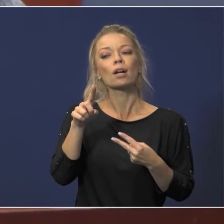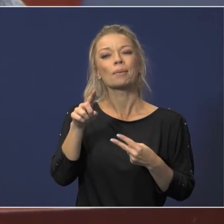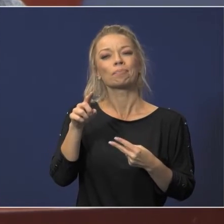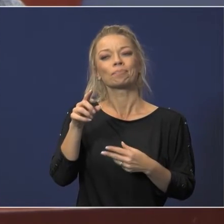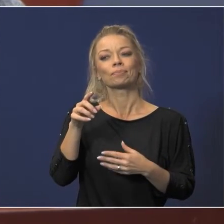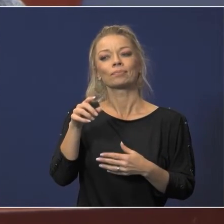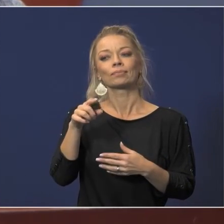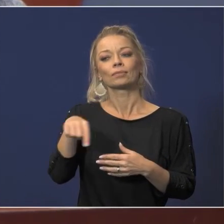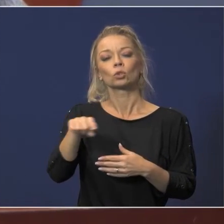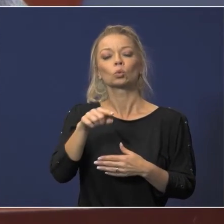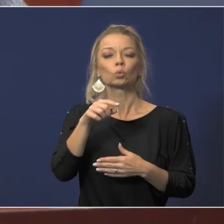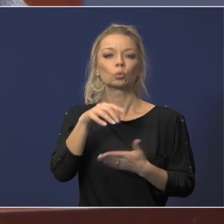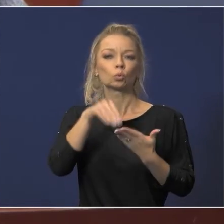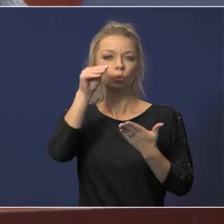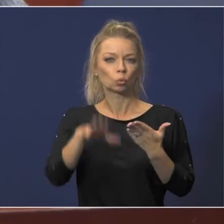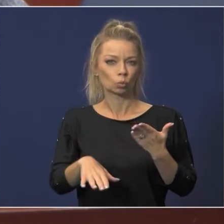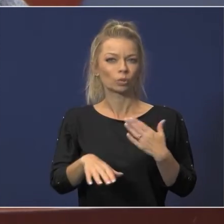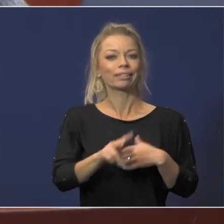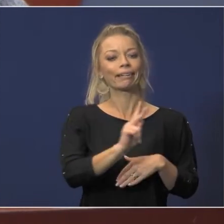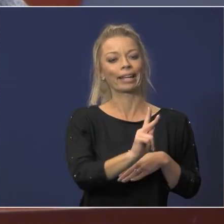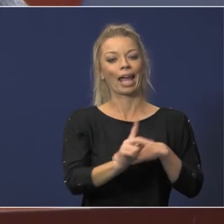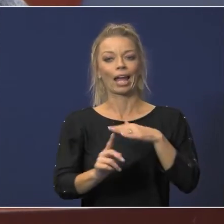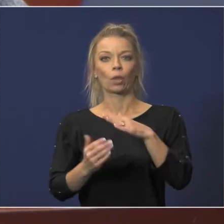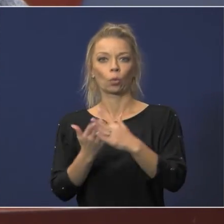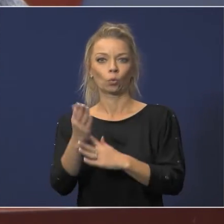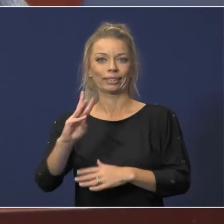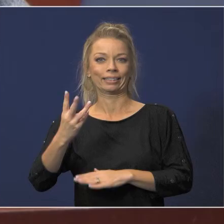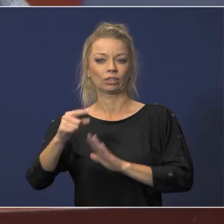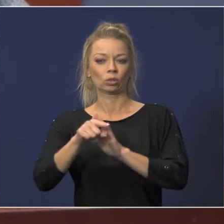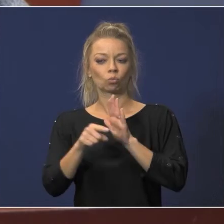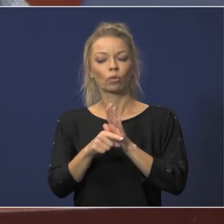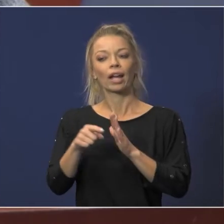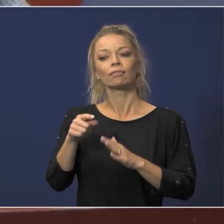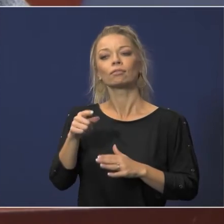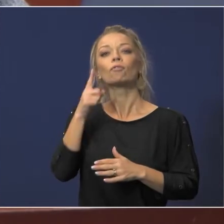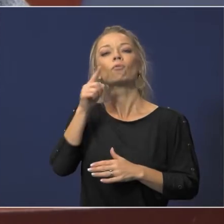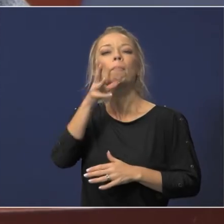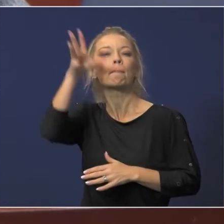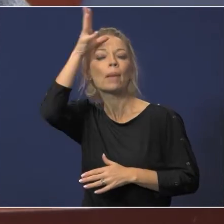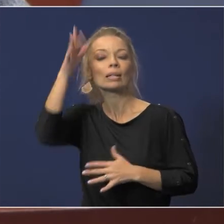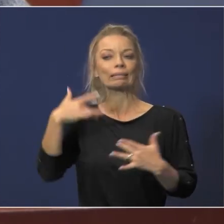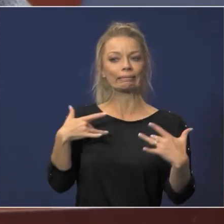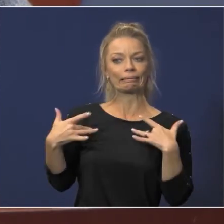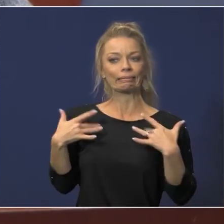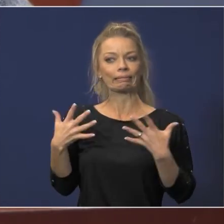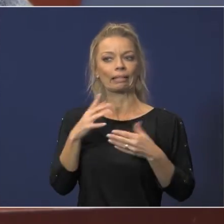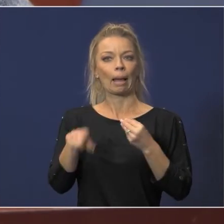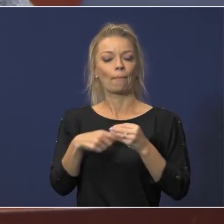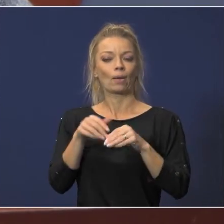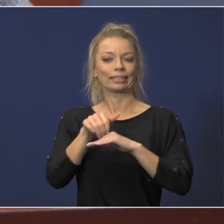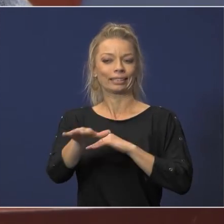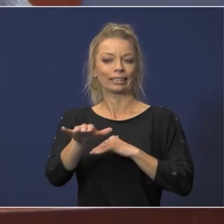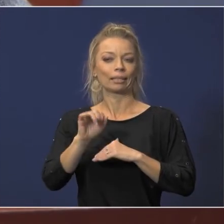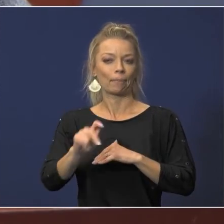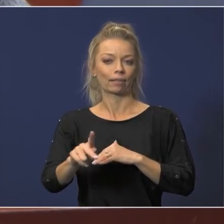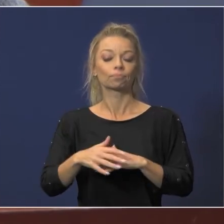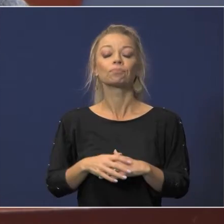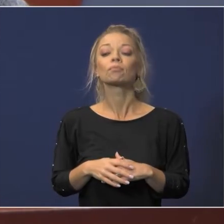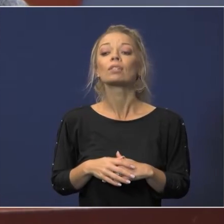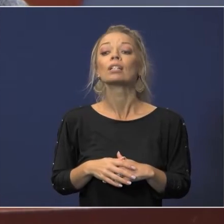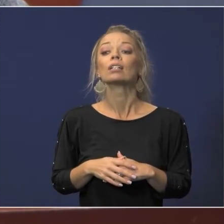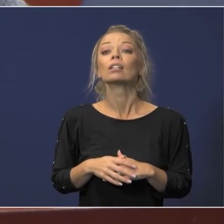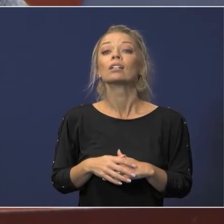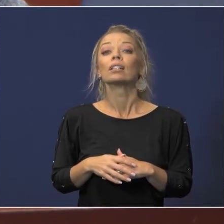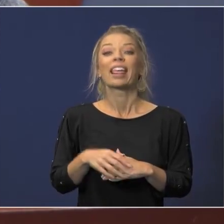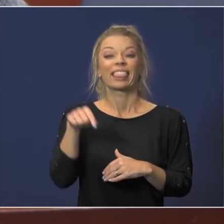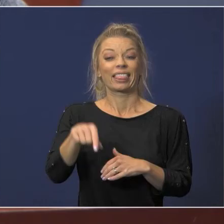about sending their children to school for their instruction this is a student group that did not have a vaccine available to them at the